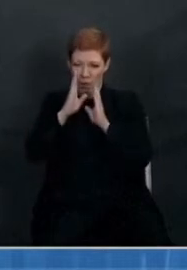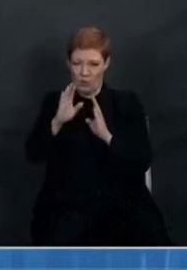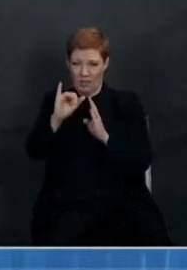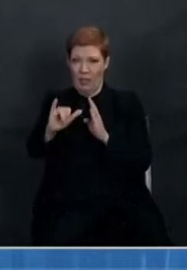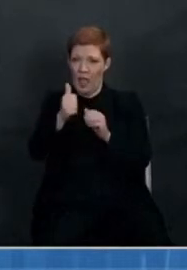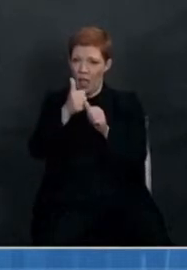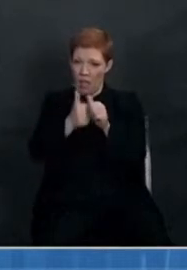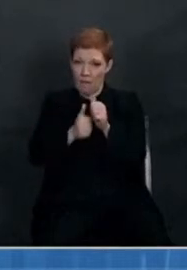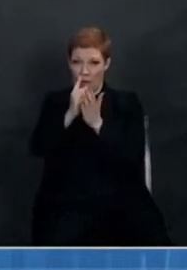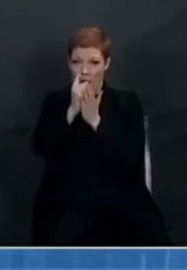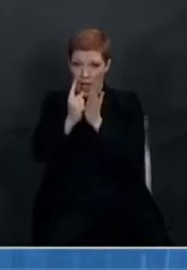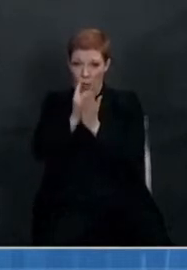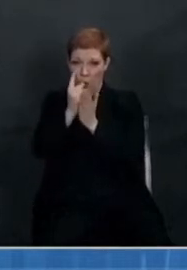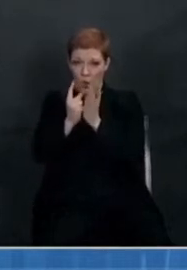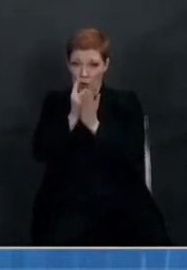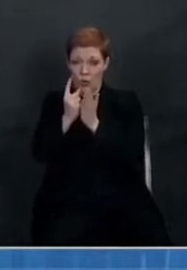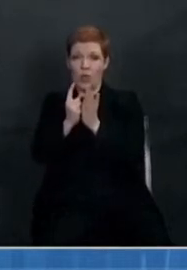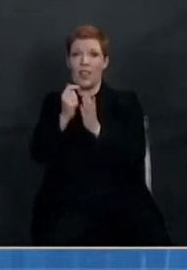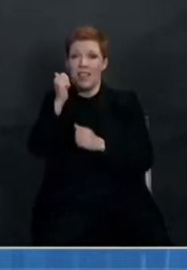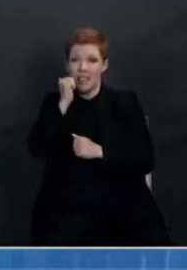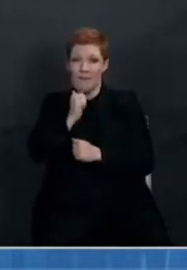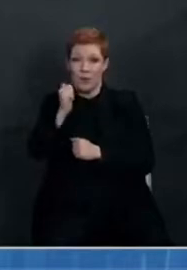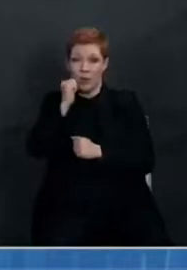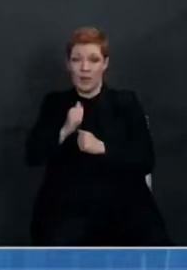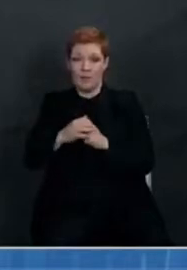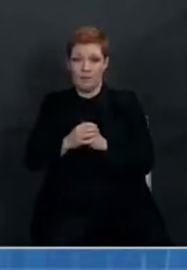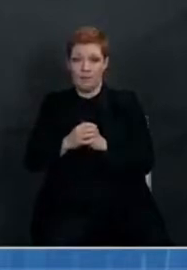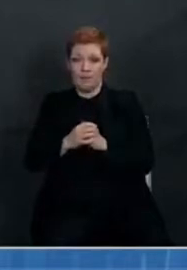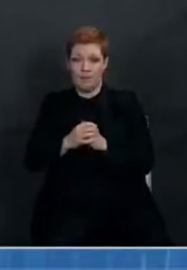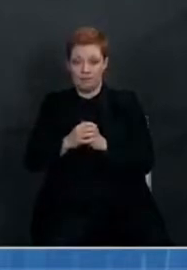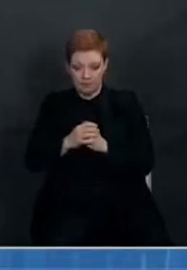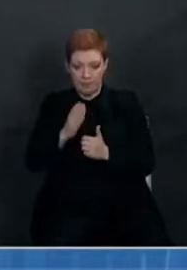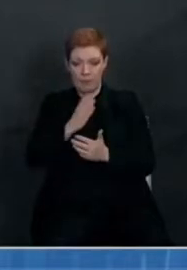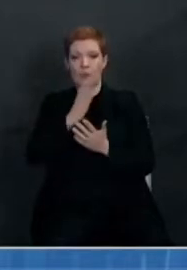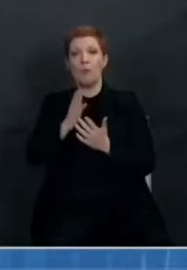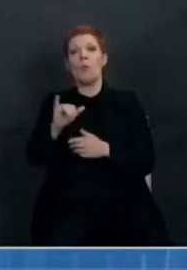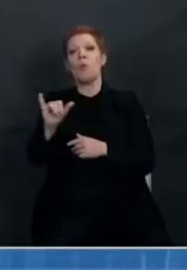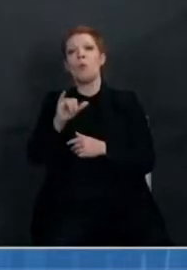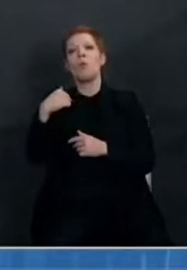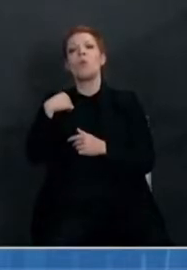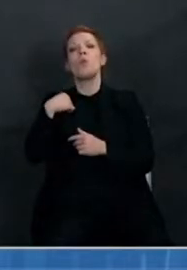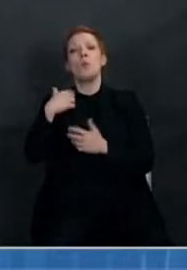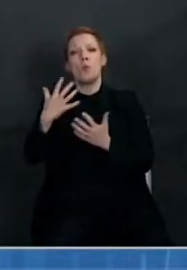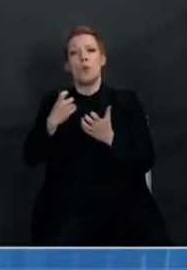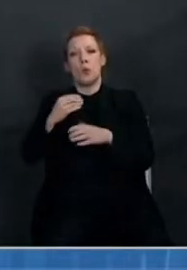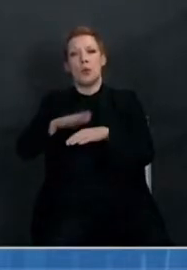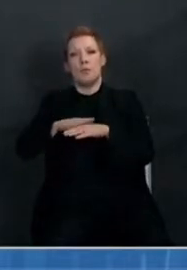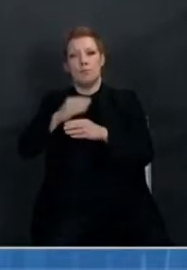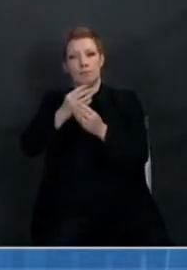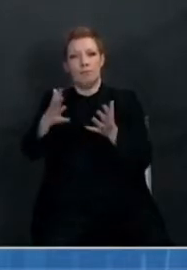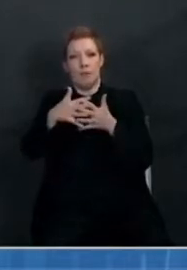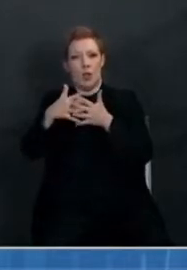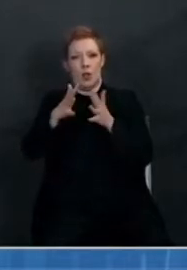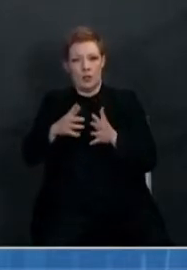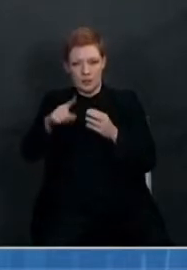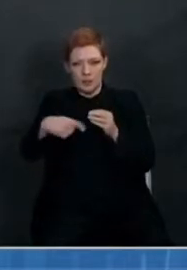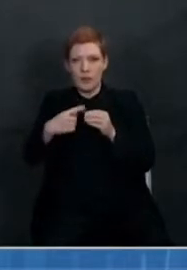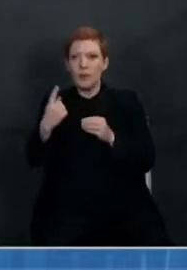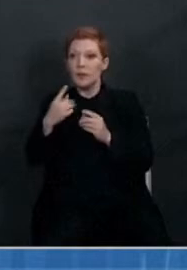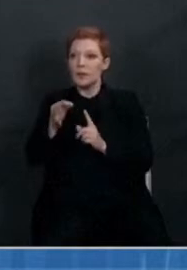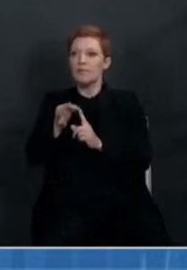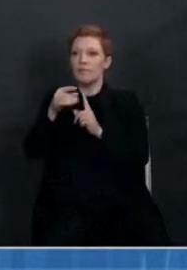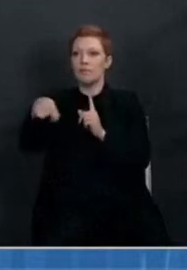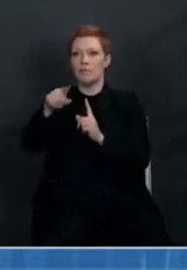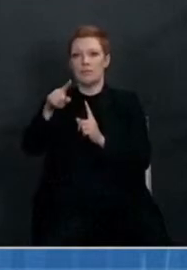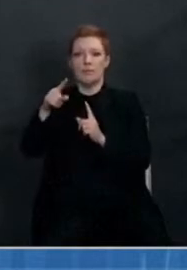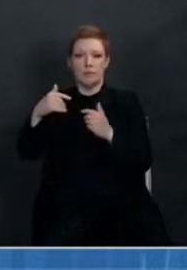another thing going on that I want to alert people to, particularly the nation's providers. We believe that some